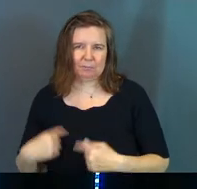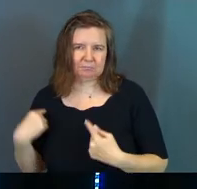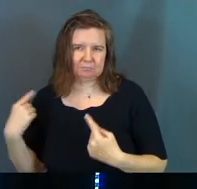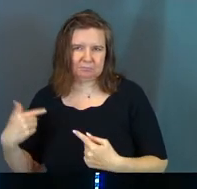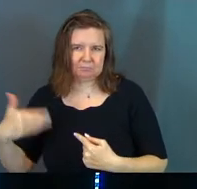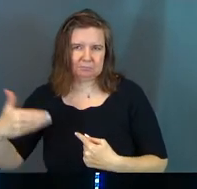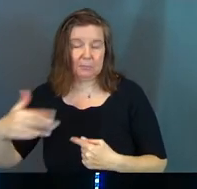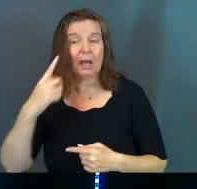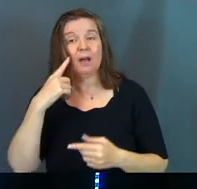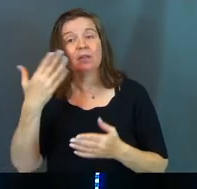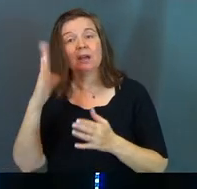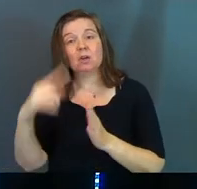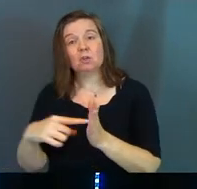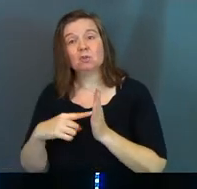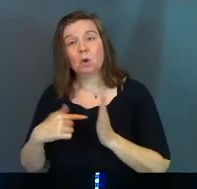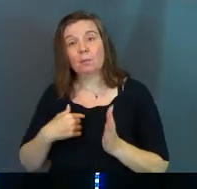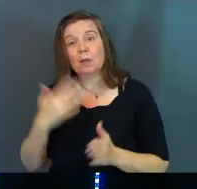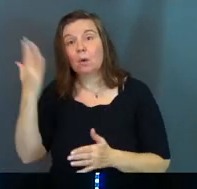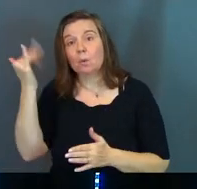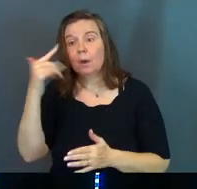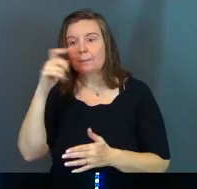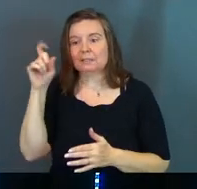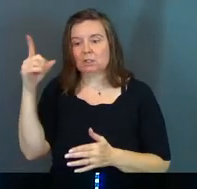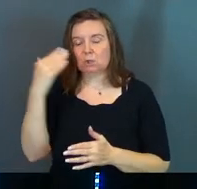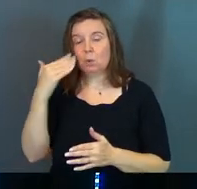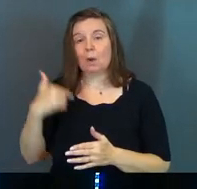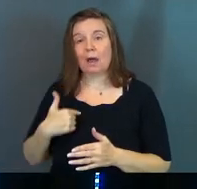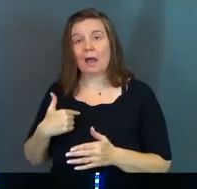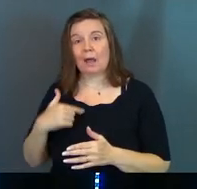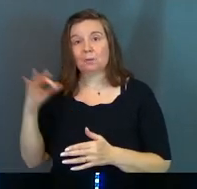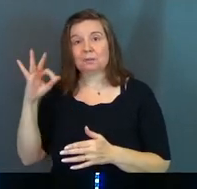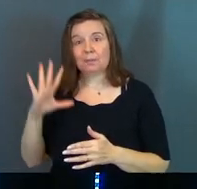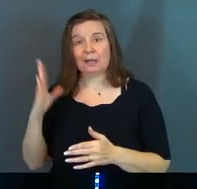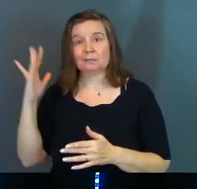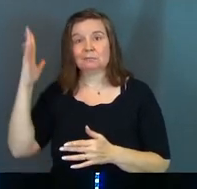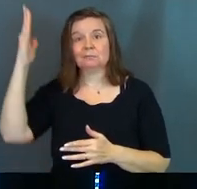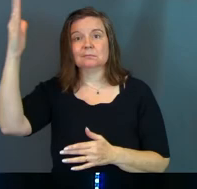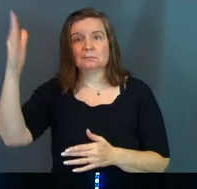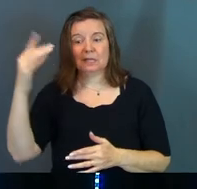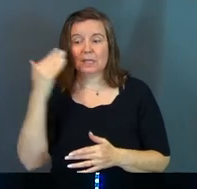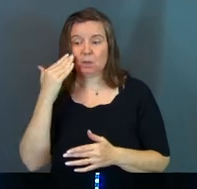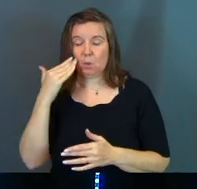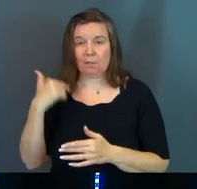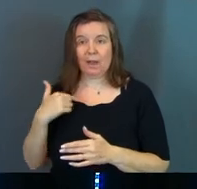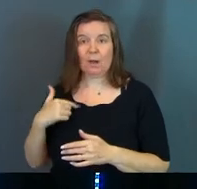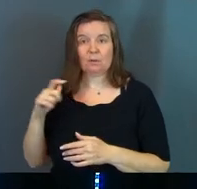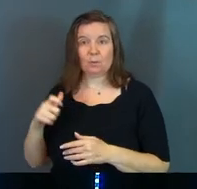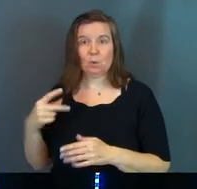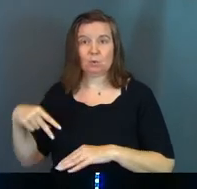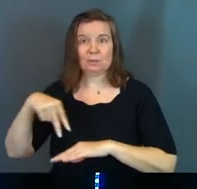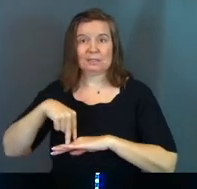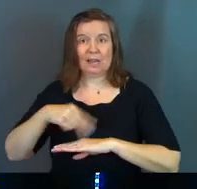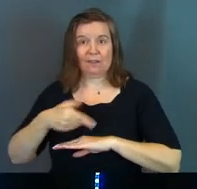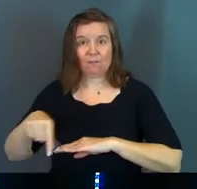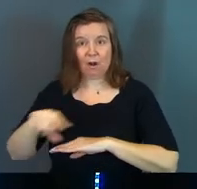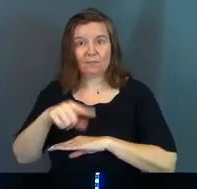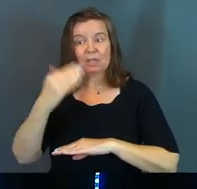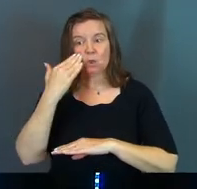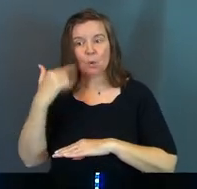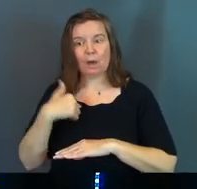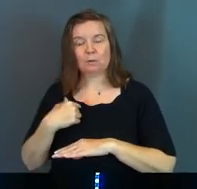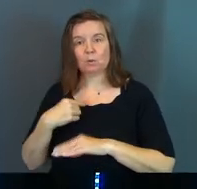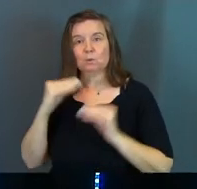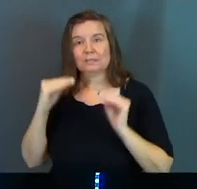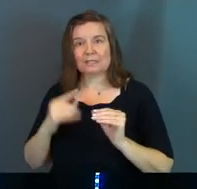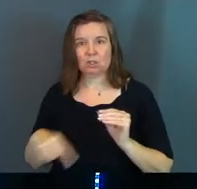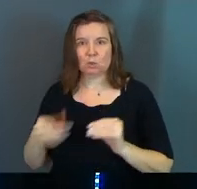God, think God showed me that because he knew that I was to be a pastor someday. He knew that I was supposed to stand in front of you. He knew I